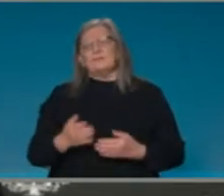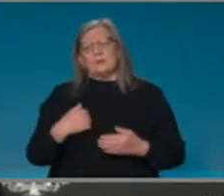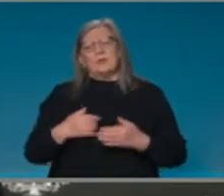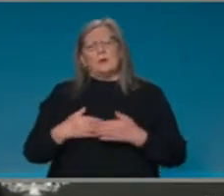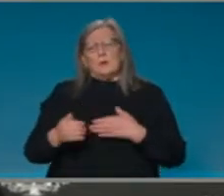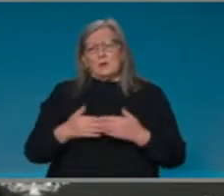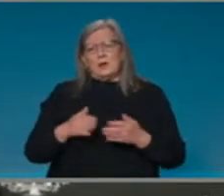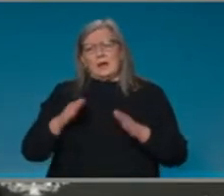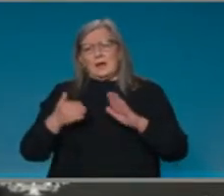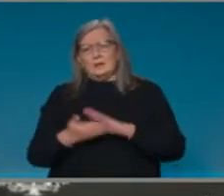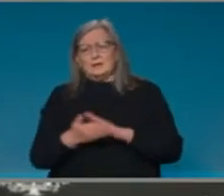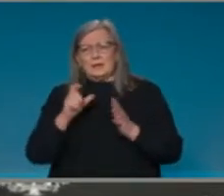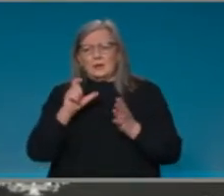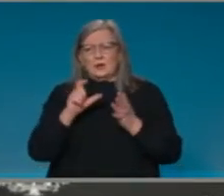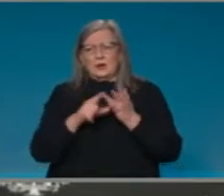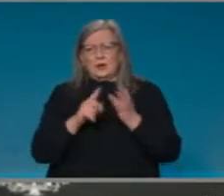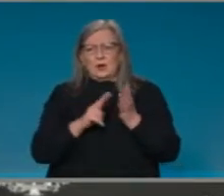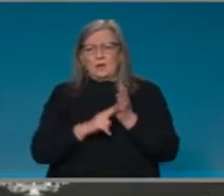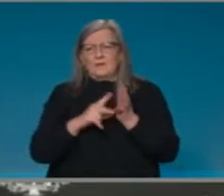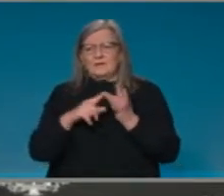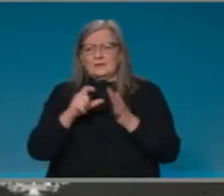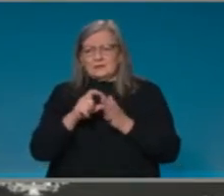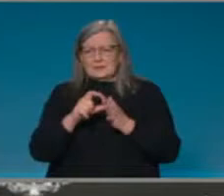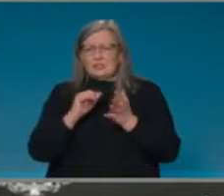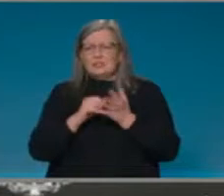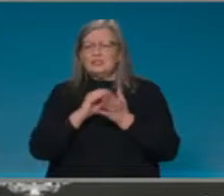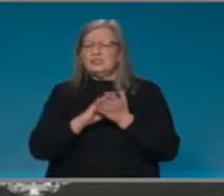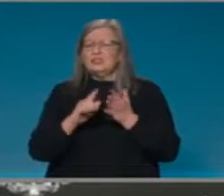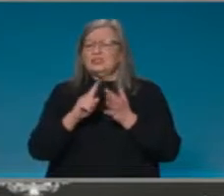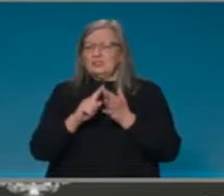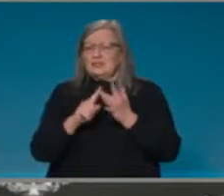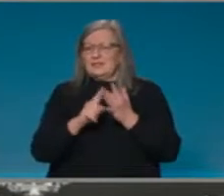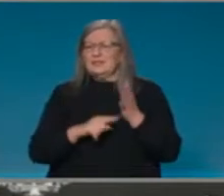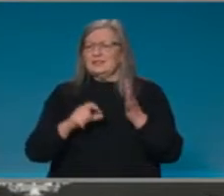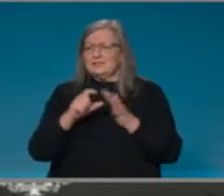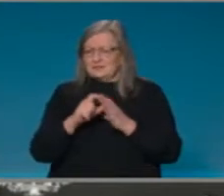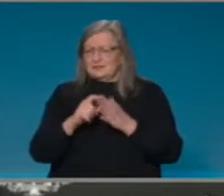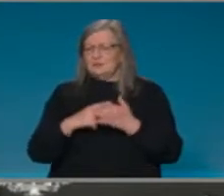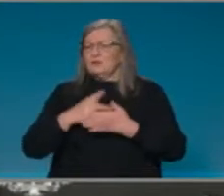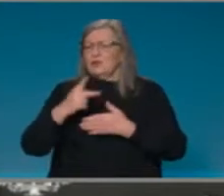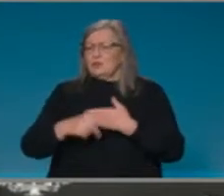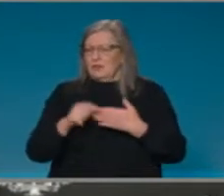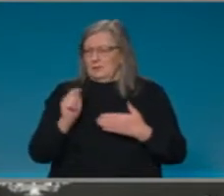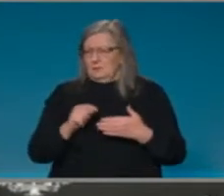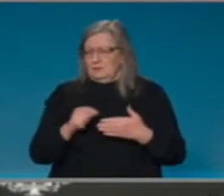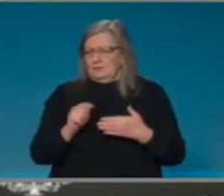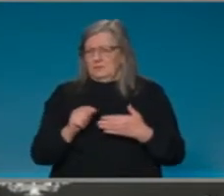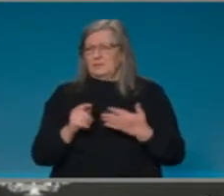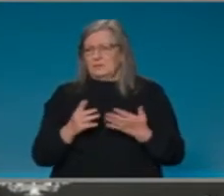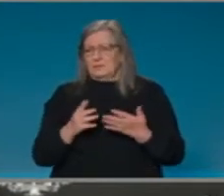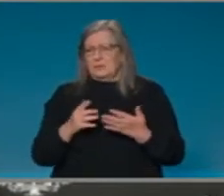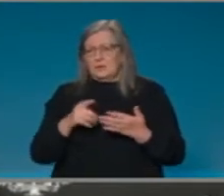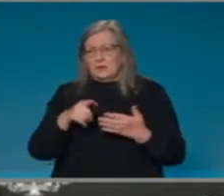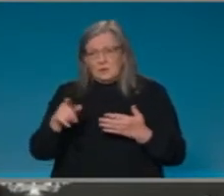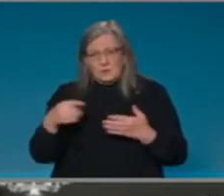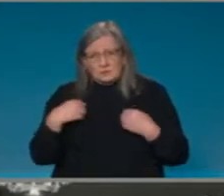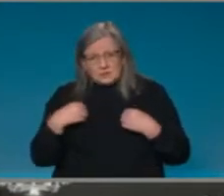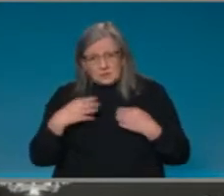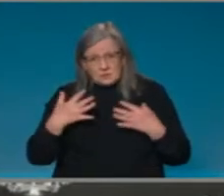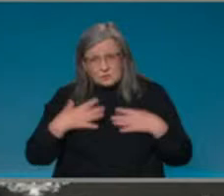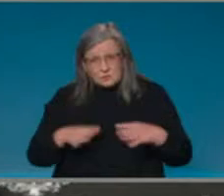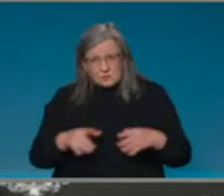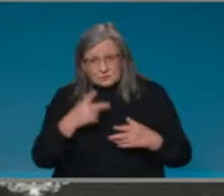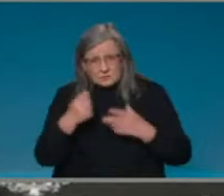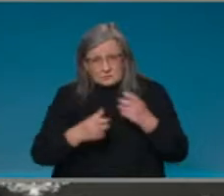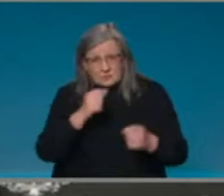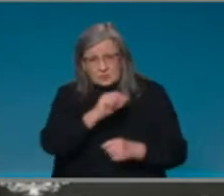what we're looking for is, uh, uh, businesses that are seeking to vaccinate, uh, their workforce, uh, either